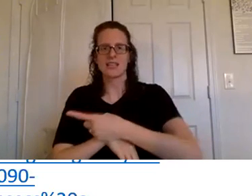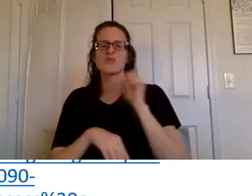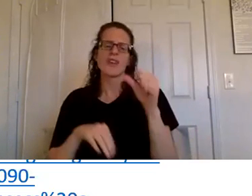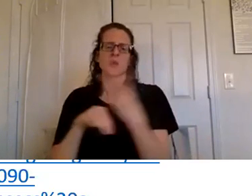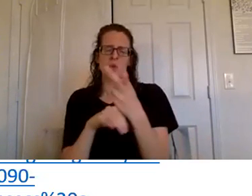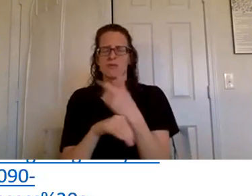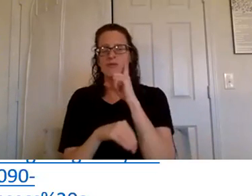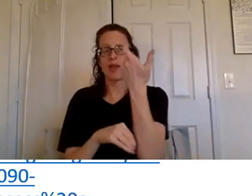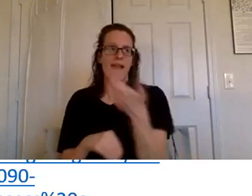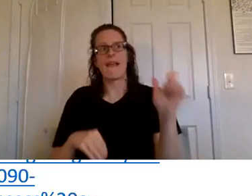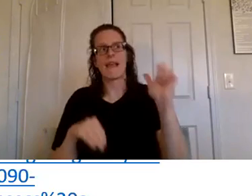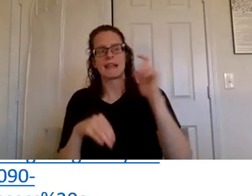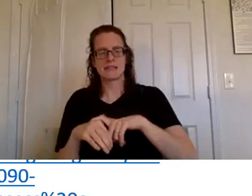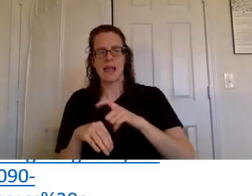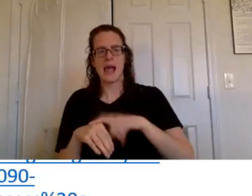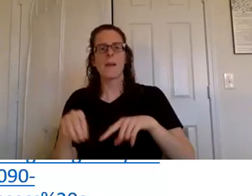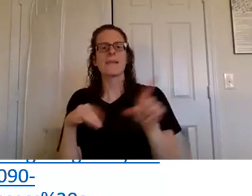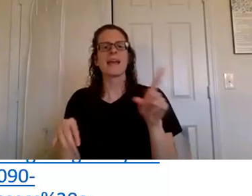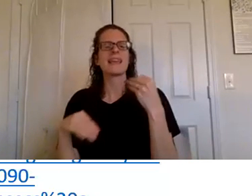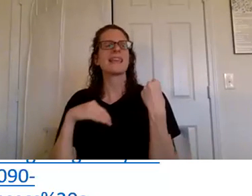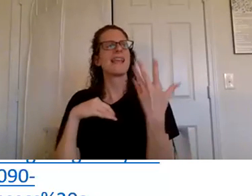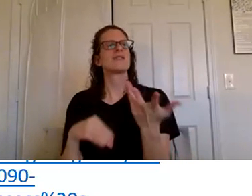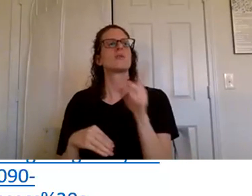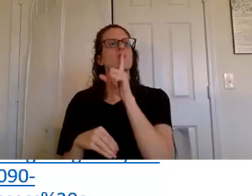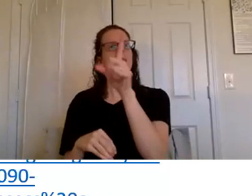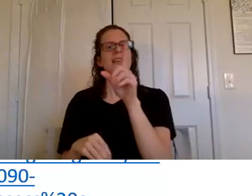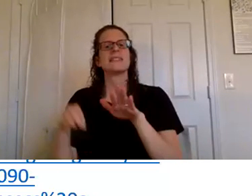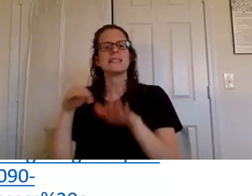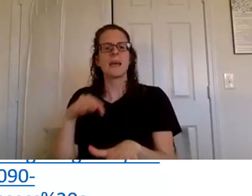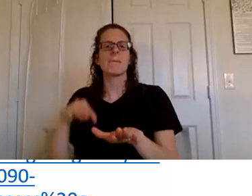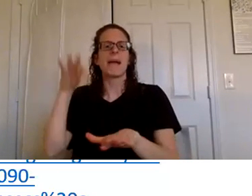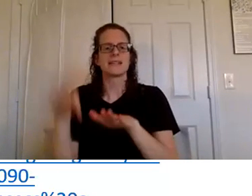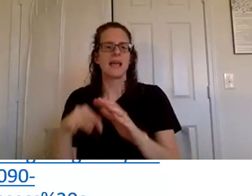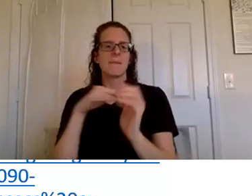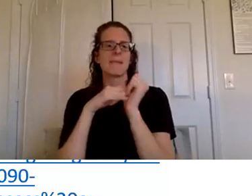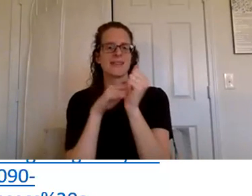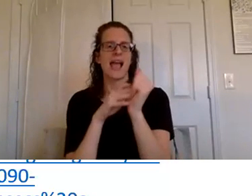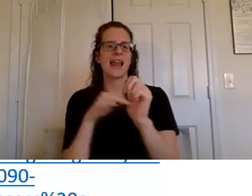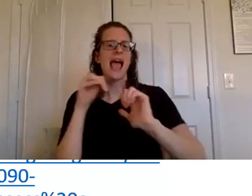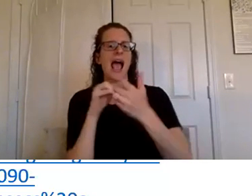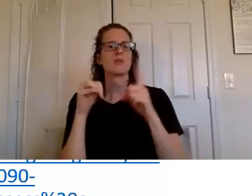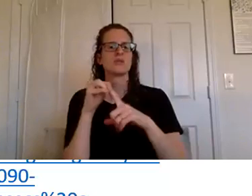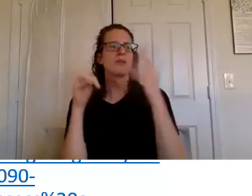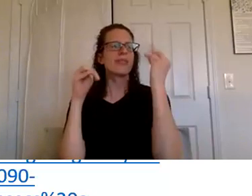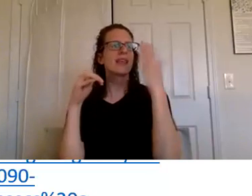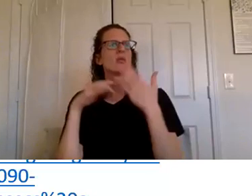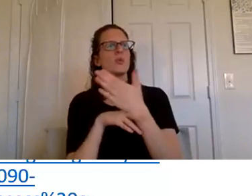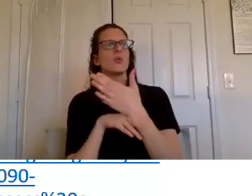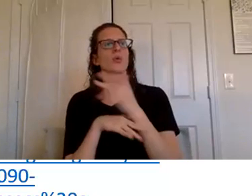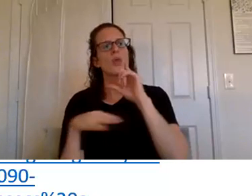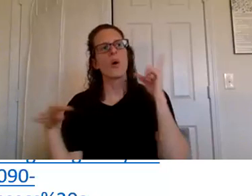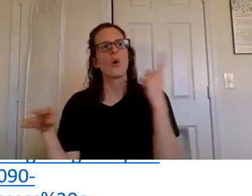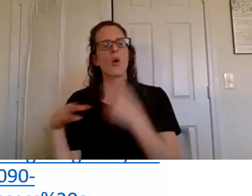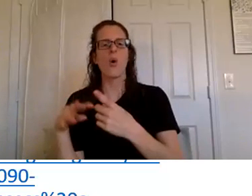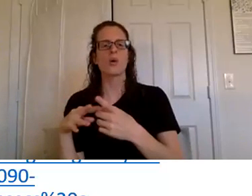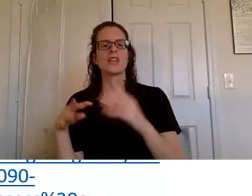but it gives you a real um step-by-step guide on um thinking through those goals it gives you places to write down your